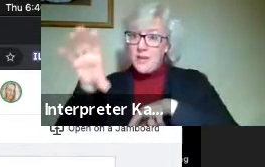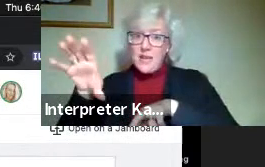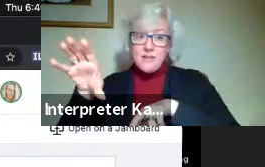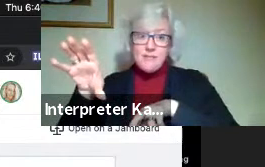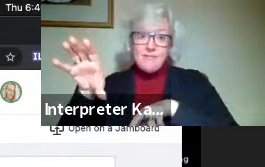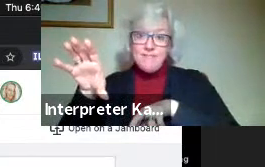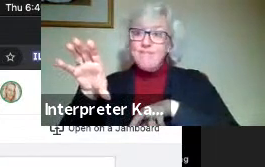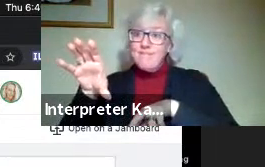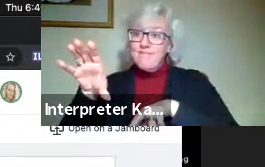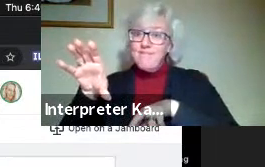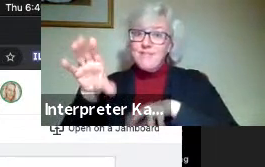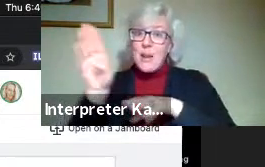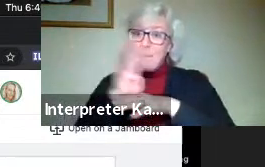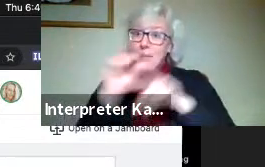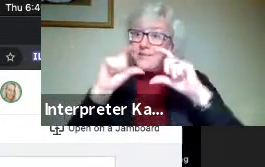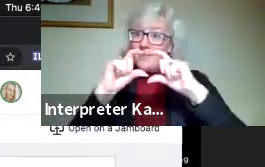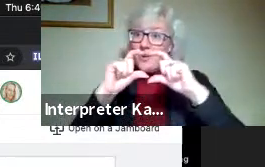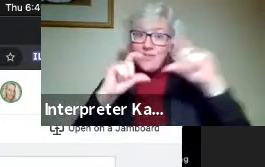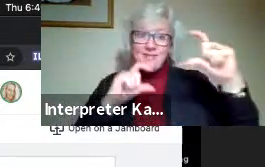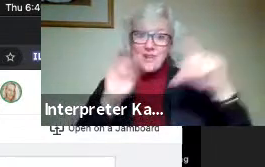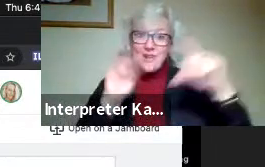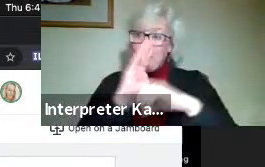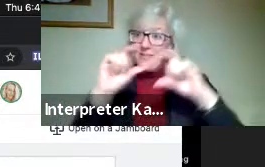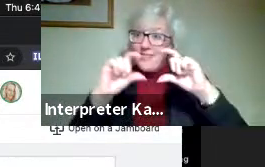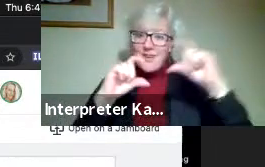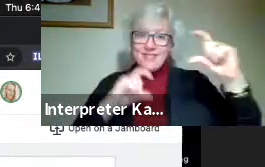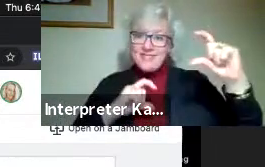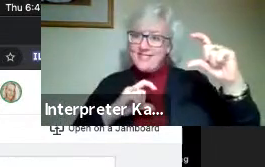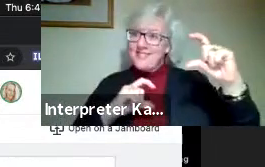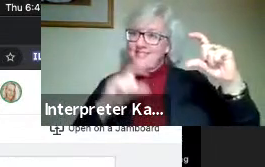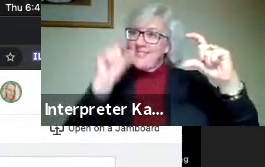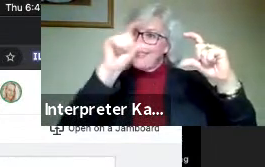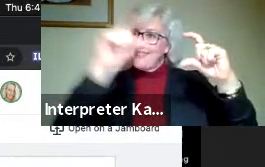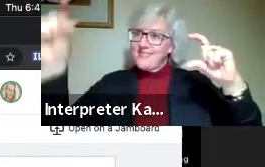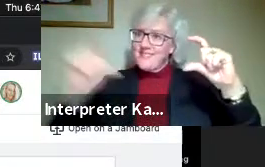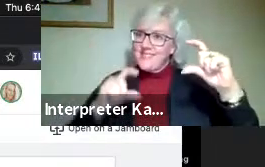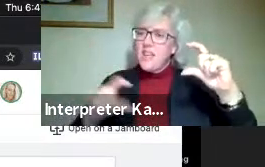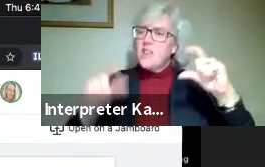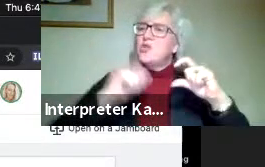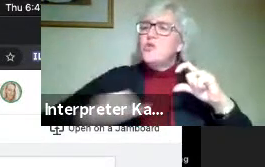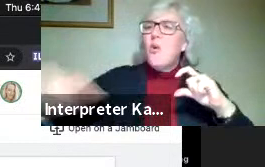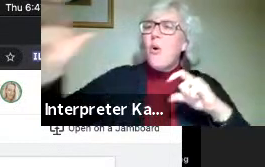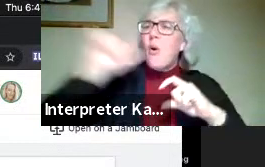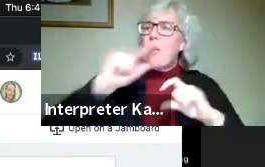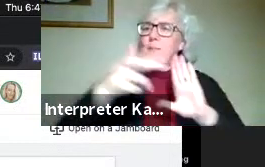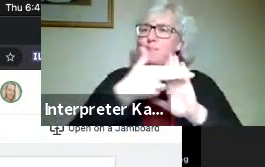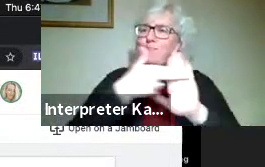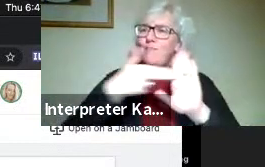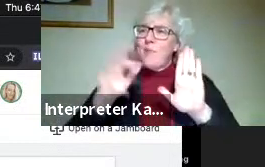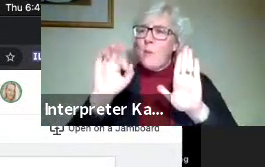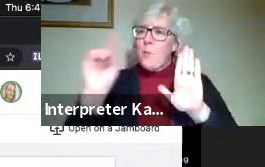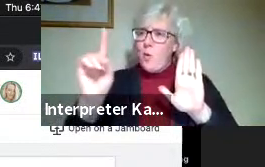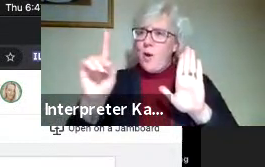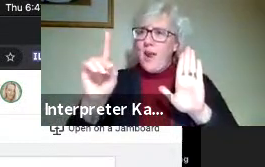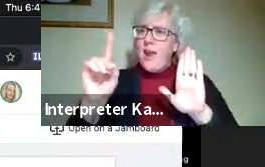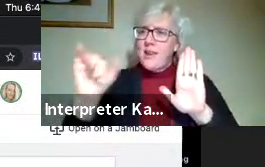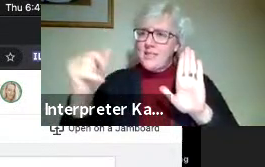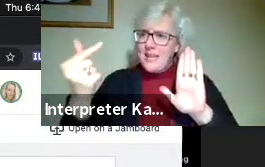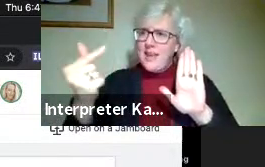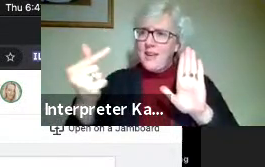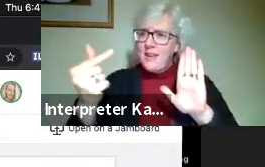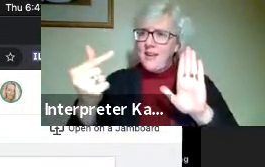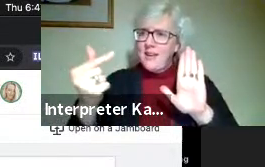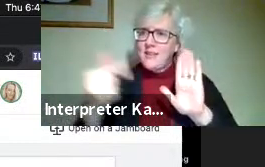side, her business card. And so this is all part of the branding procedure is to